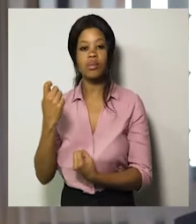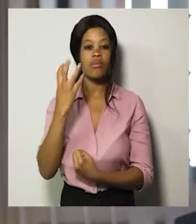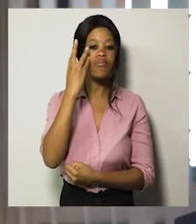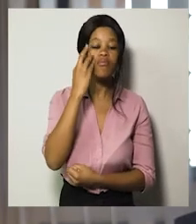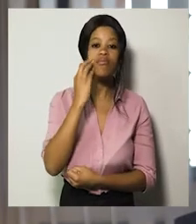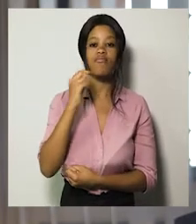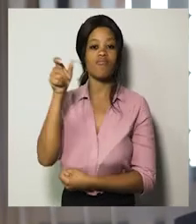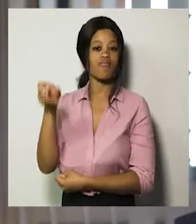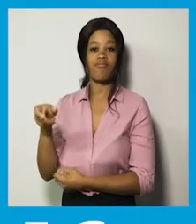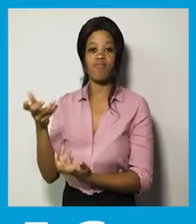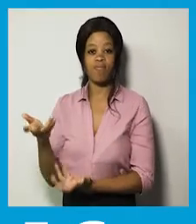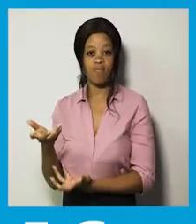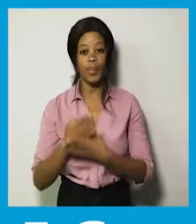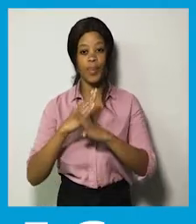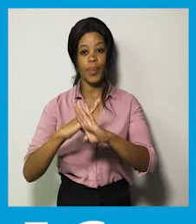it's a grandma to somebody